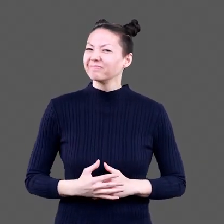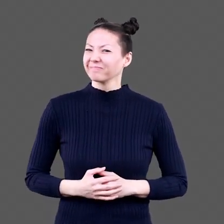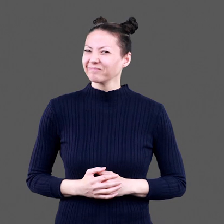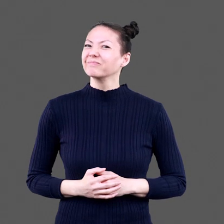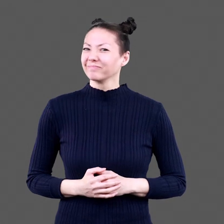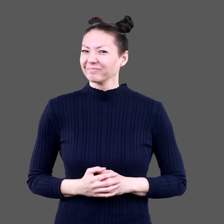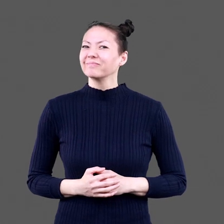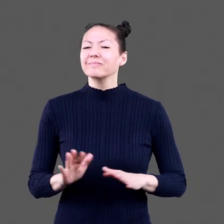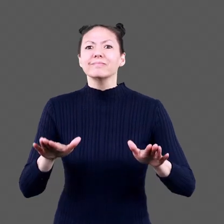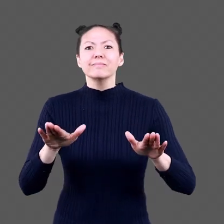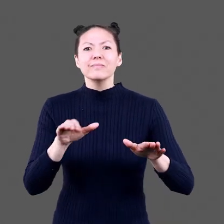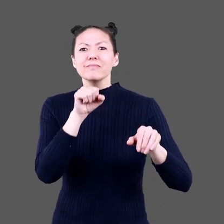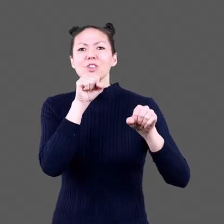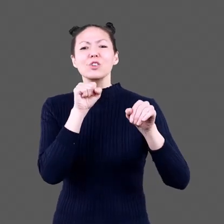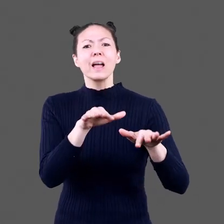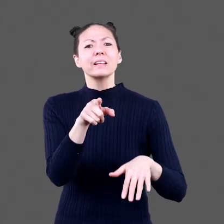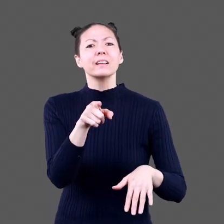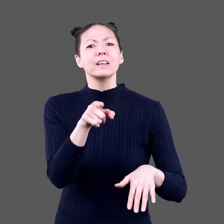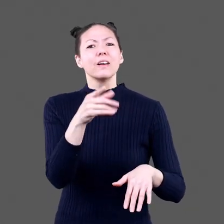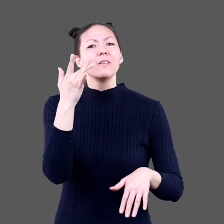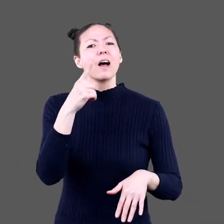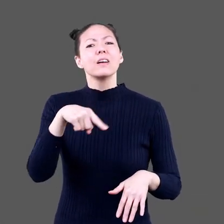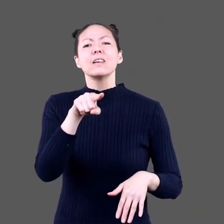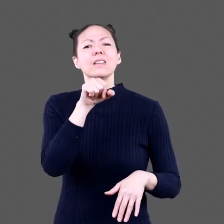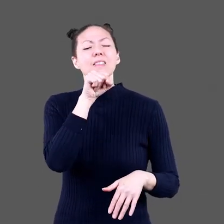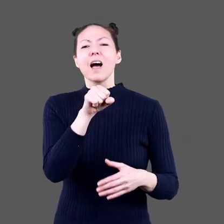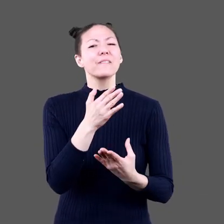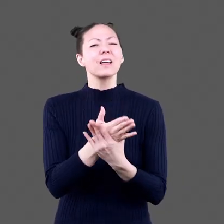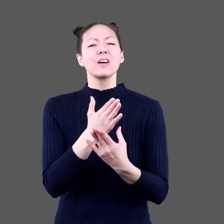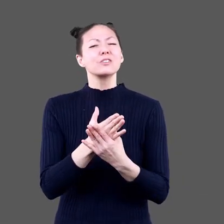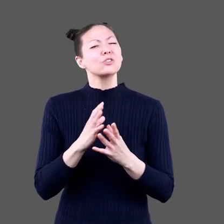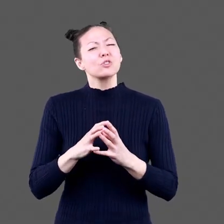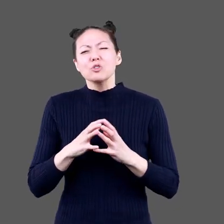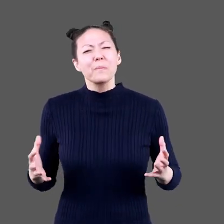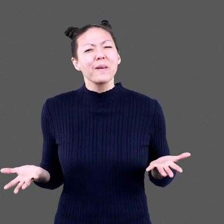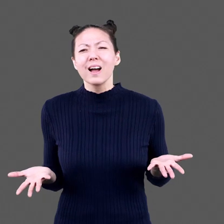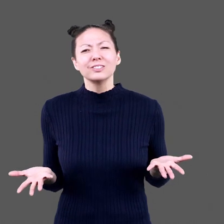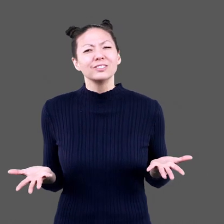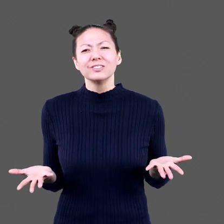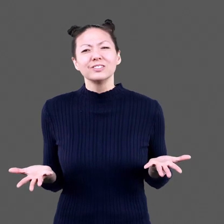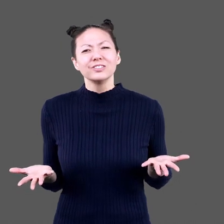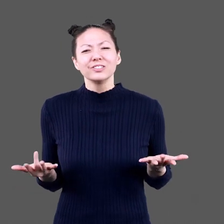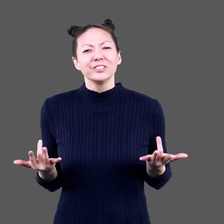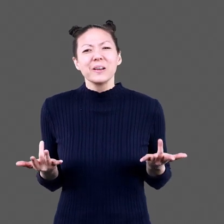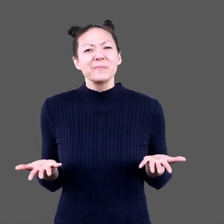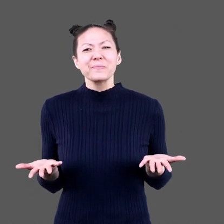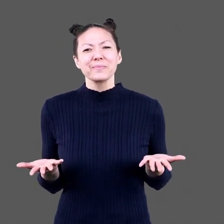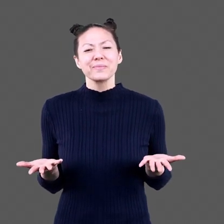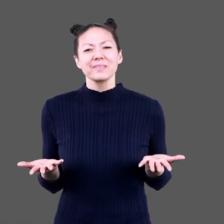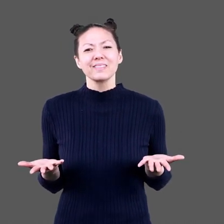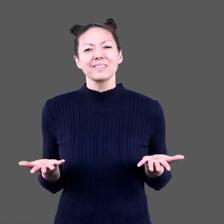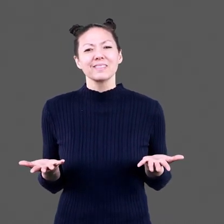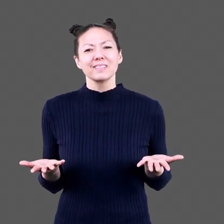key Hey dragon, why do you guys love tacos